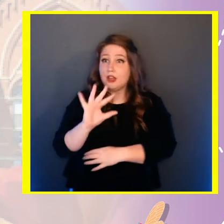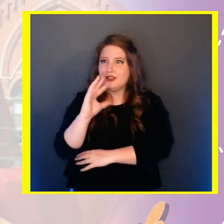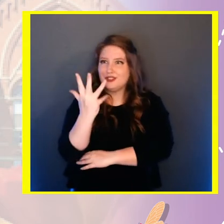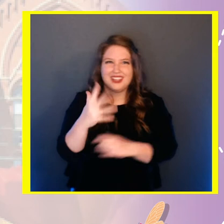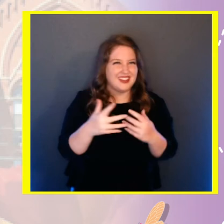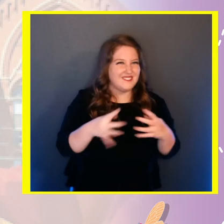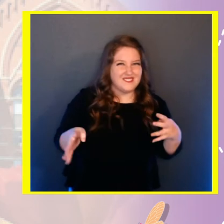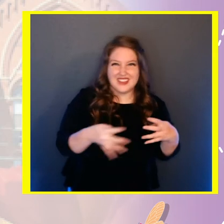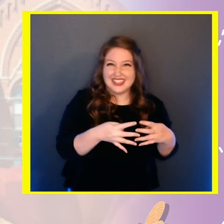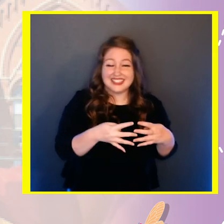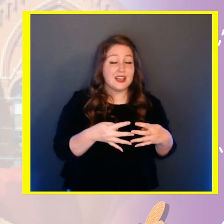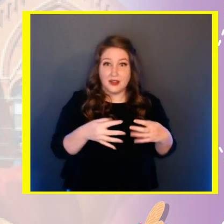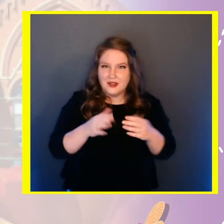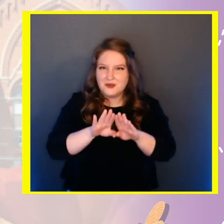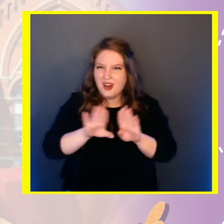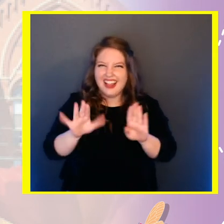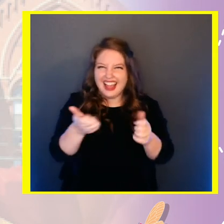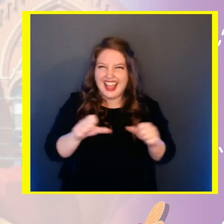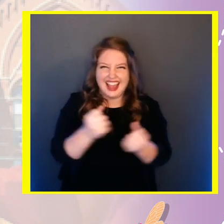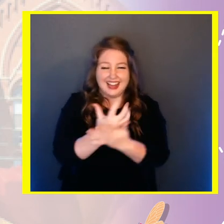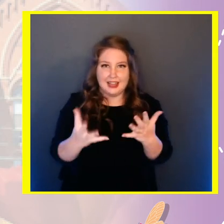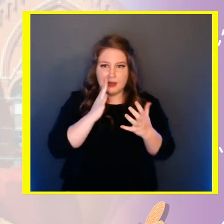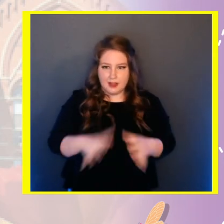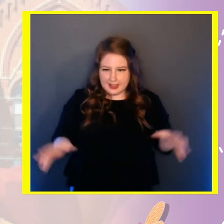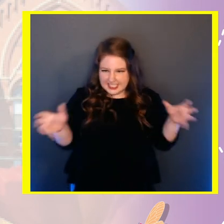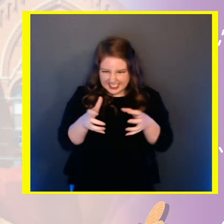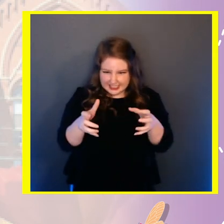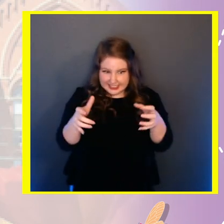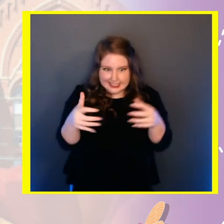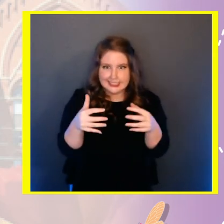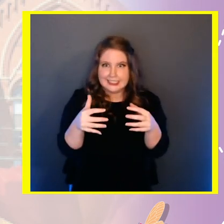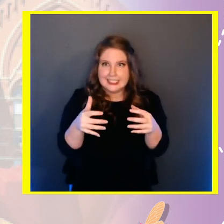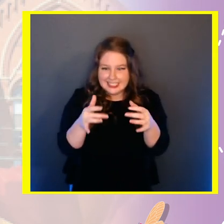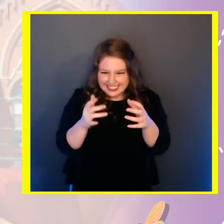of a tree or a fence or a wall or even just a blade of grass.